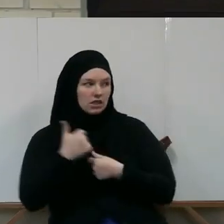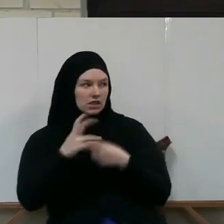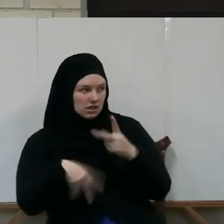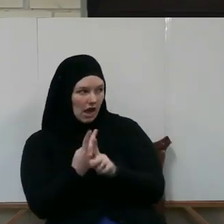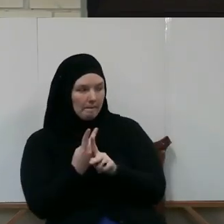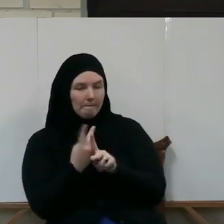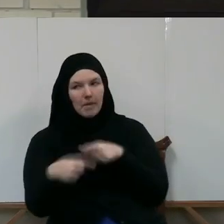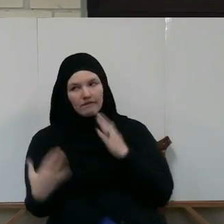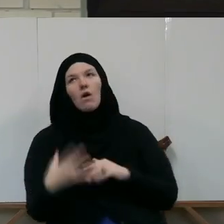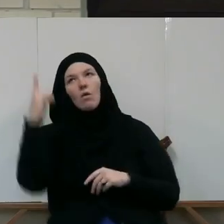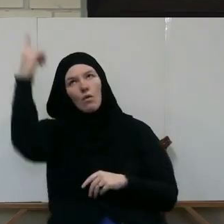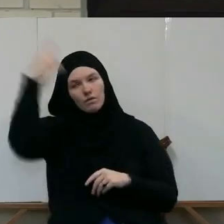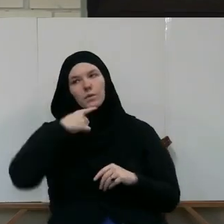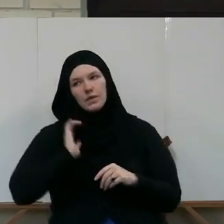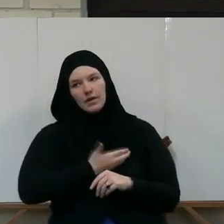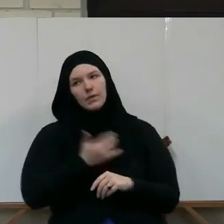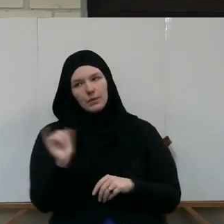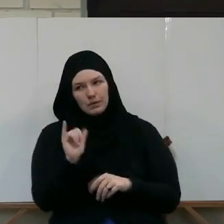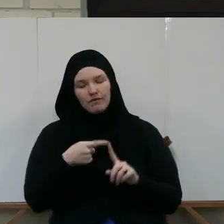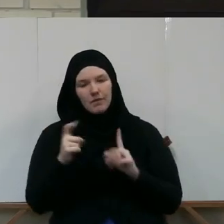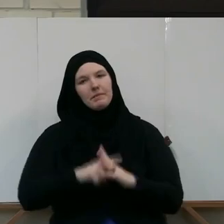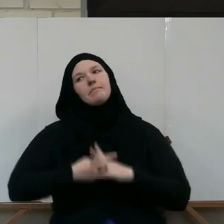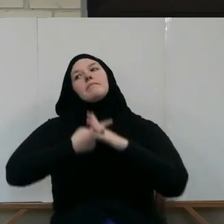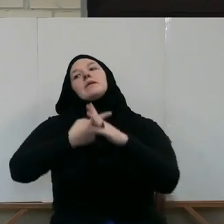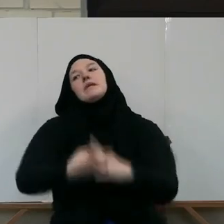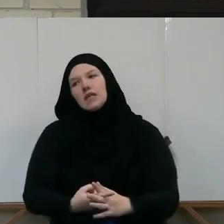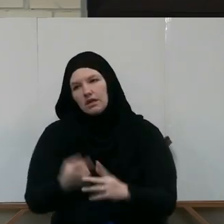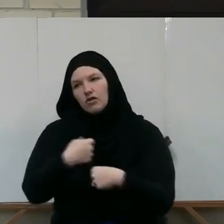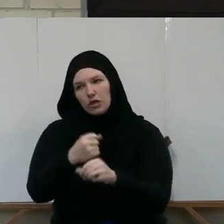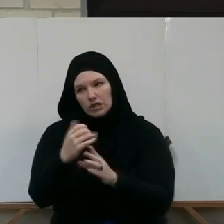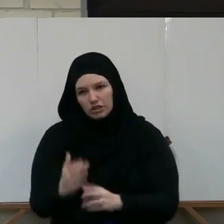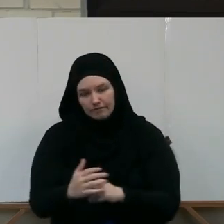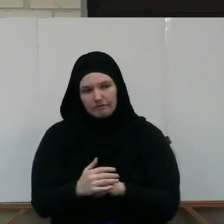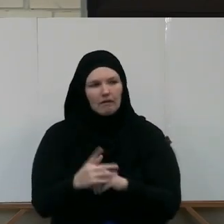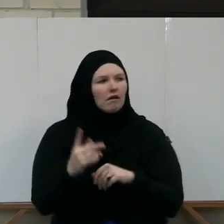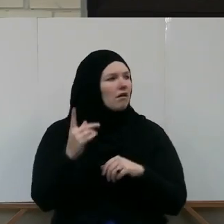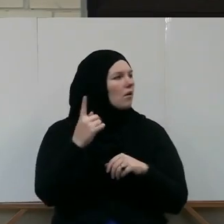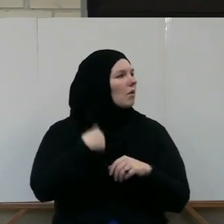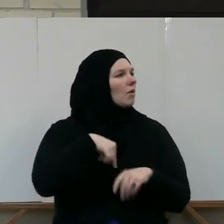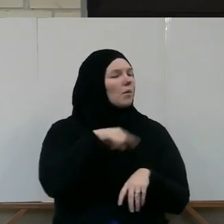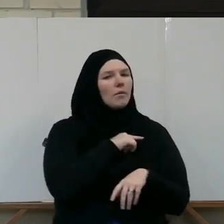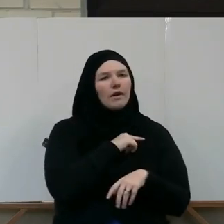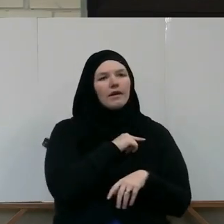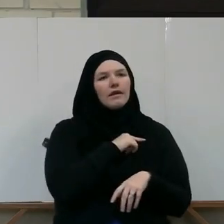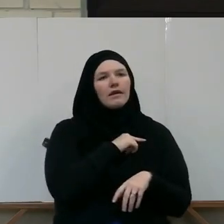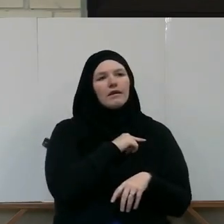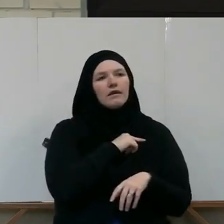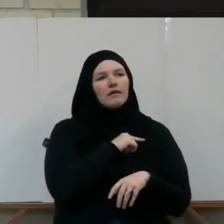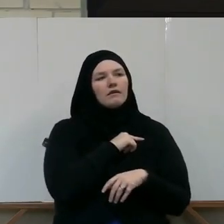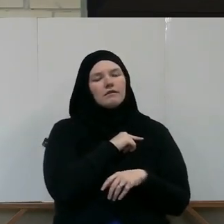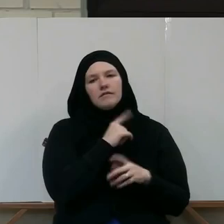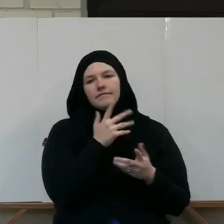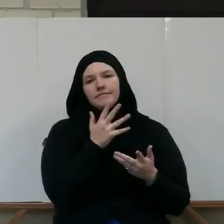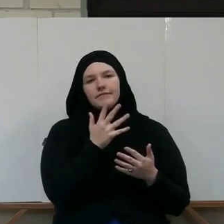Allah also declared to us from the beginning of creation. As much as we spend time tracking